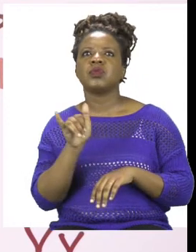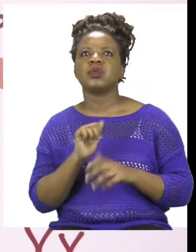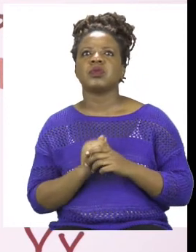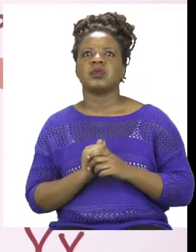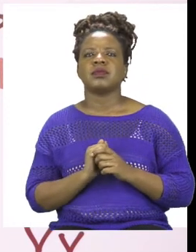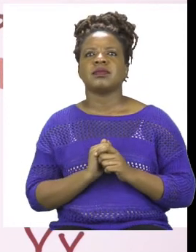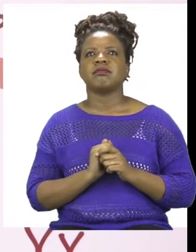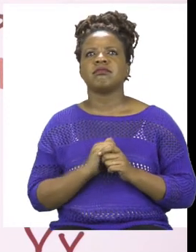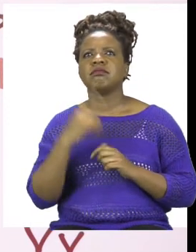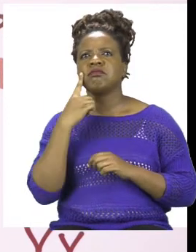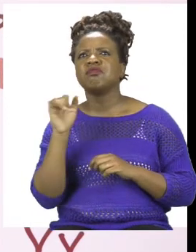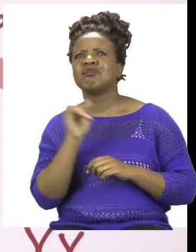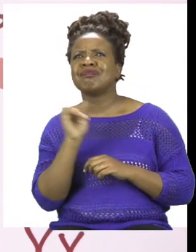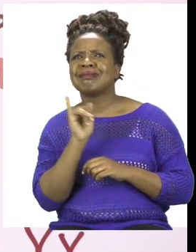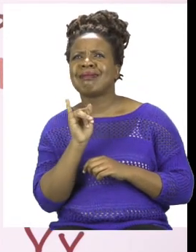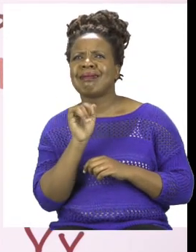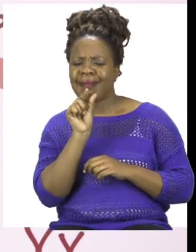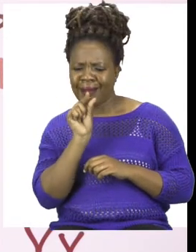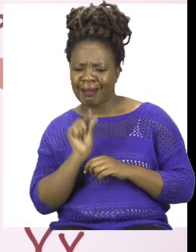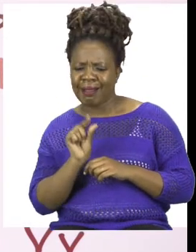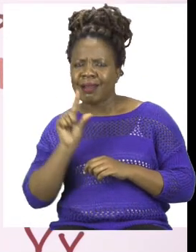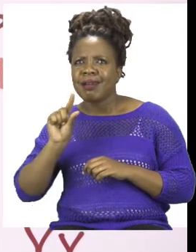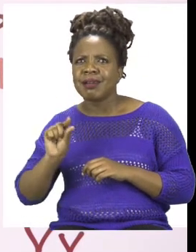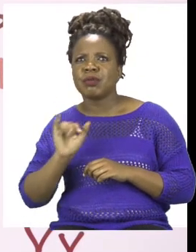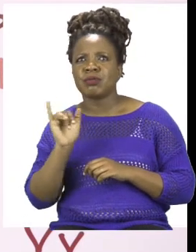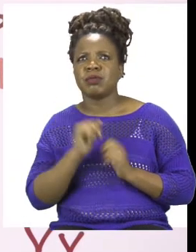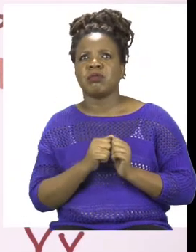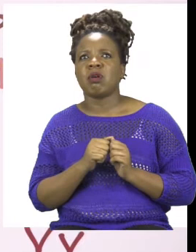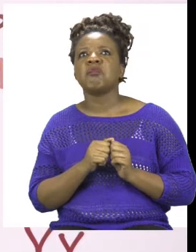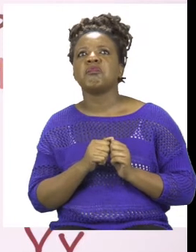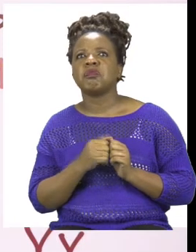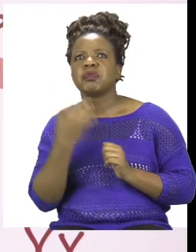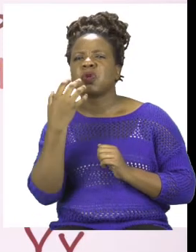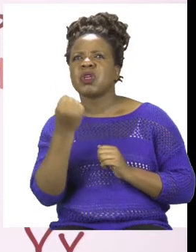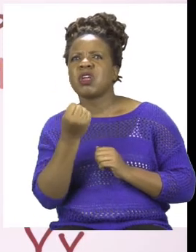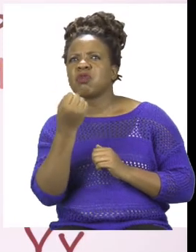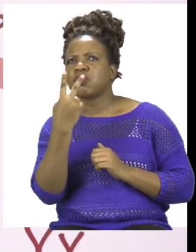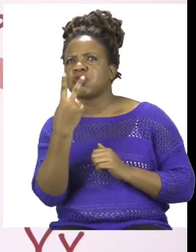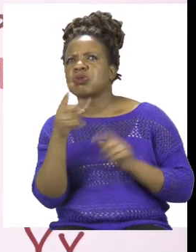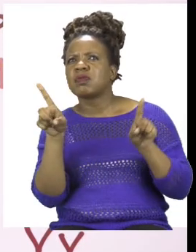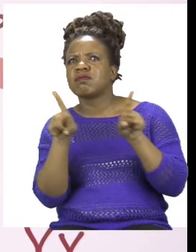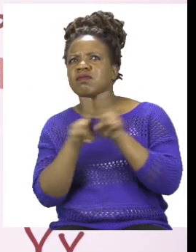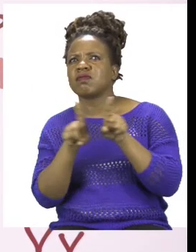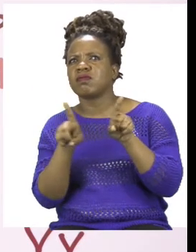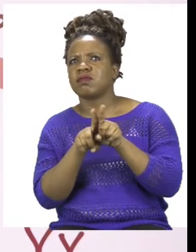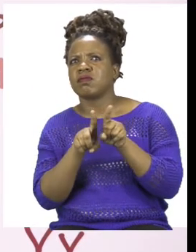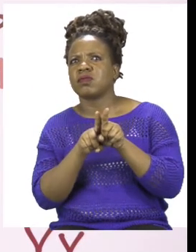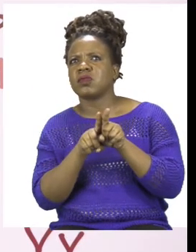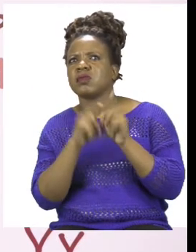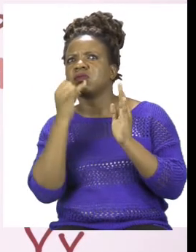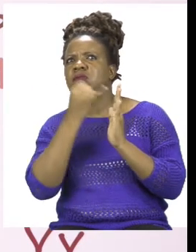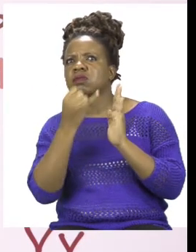activities, we have two that look like they are the same size. We have art